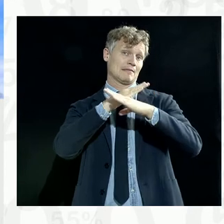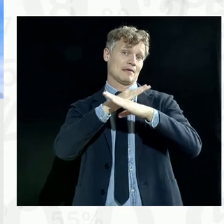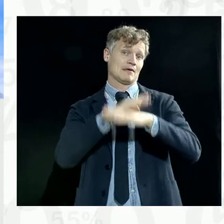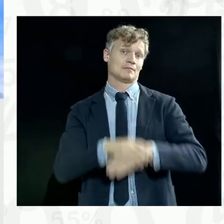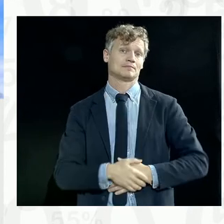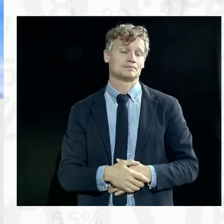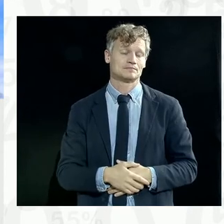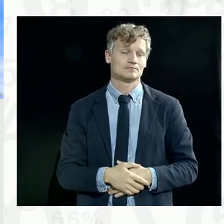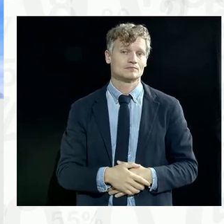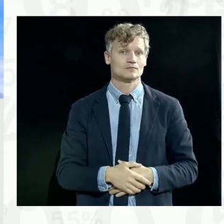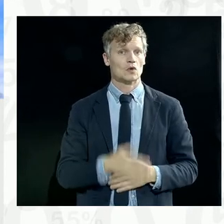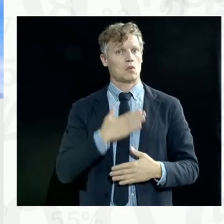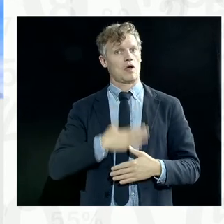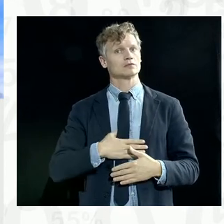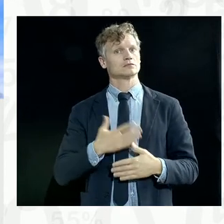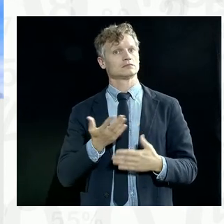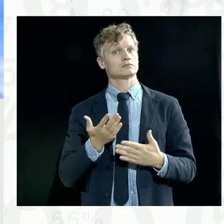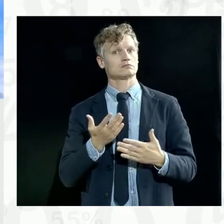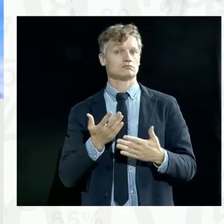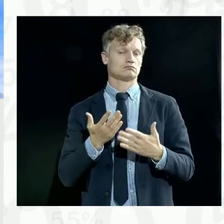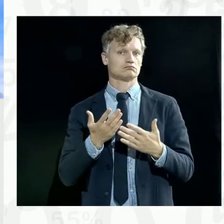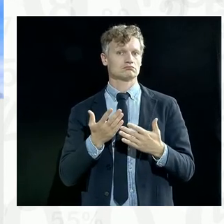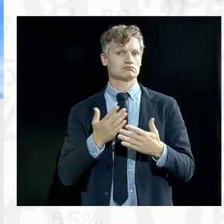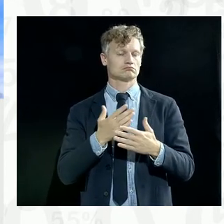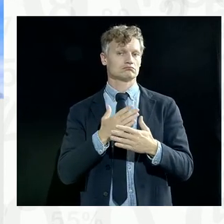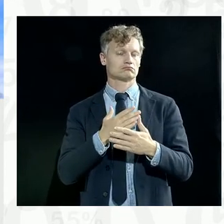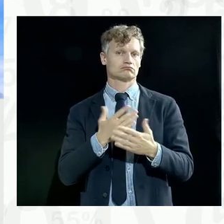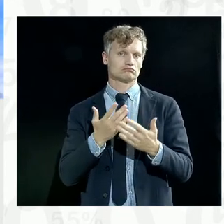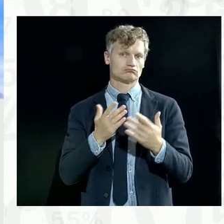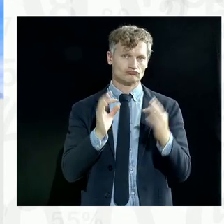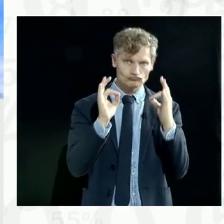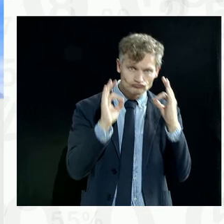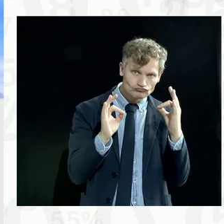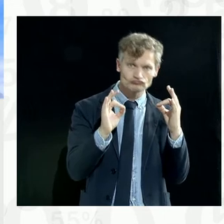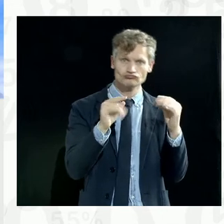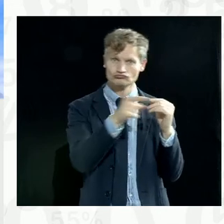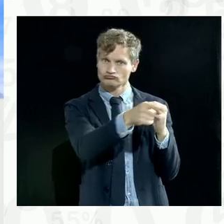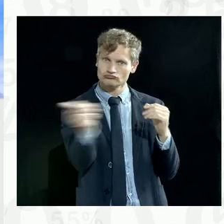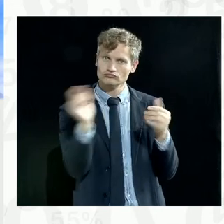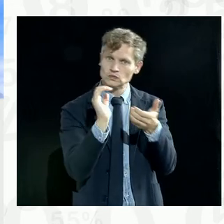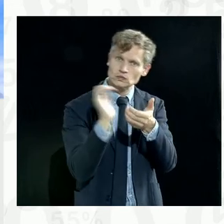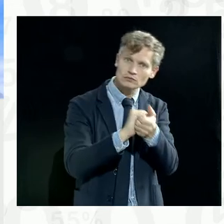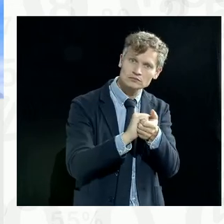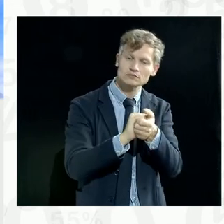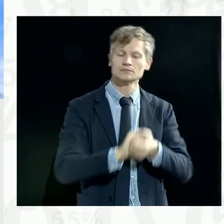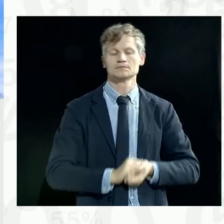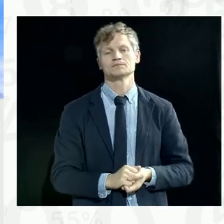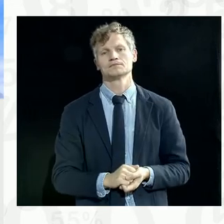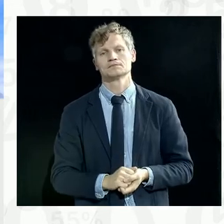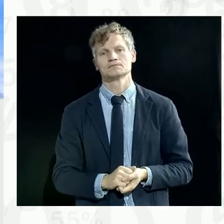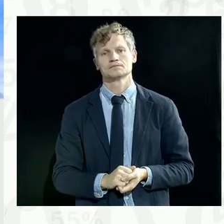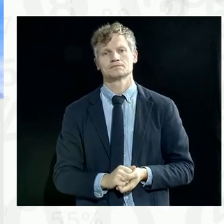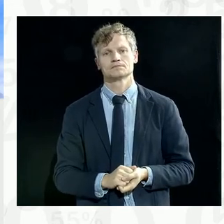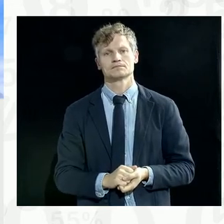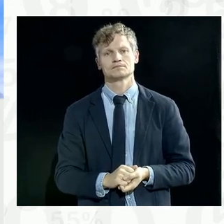trust in the data, and specifically to protect personal data, and therefore, increase participation of the data producers and